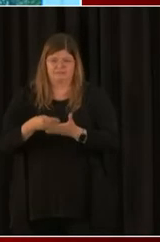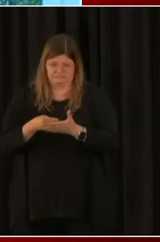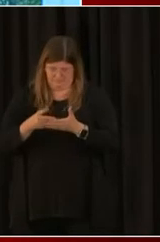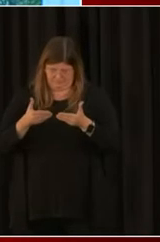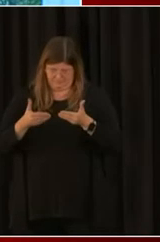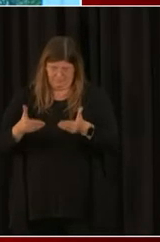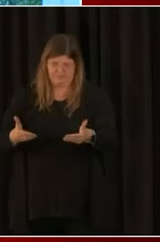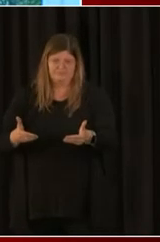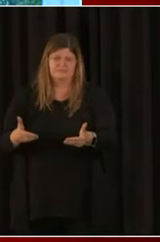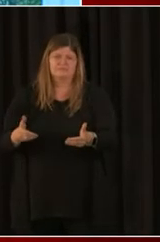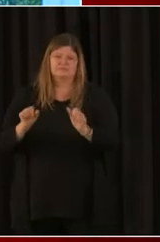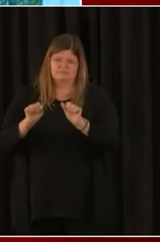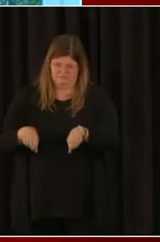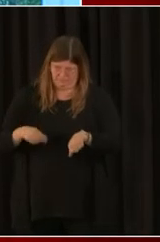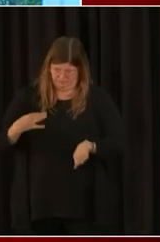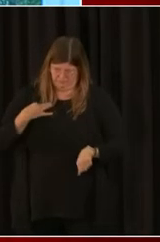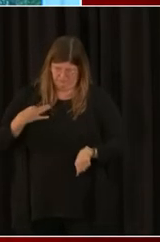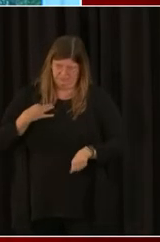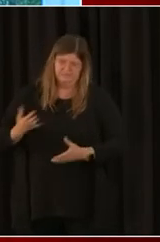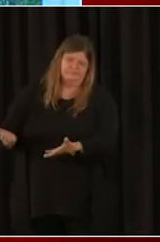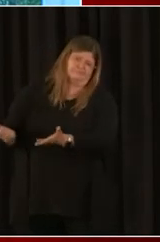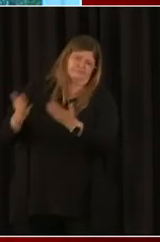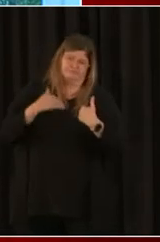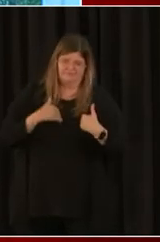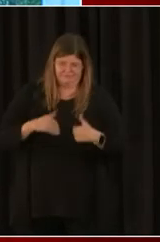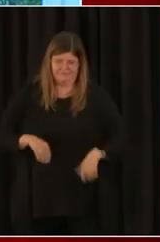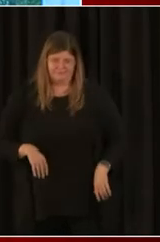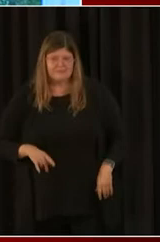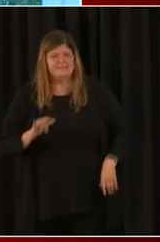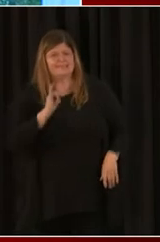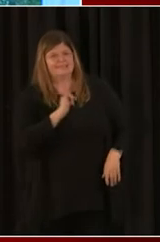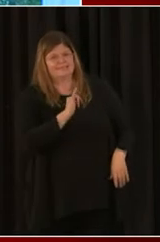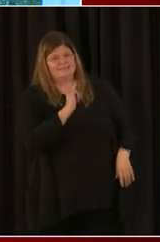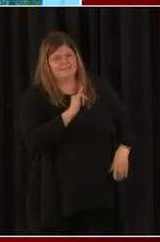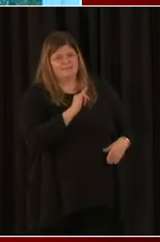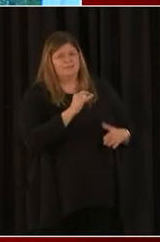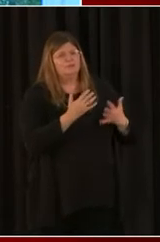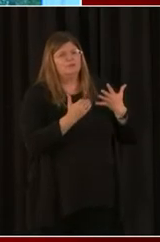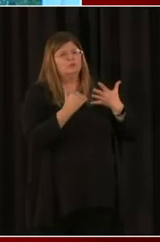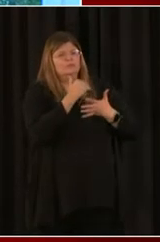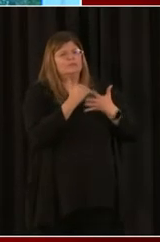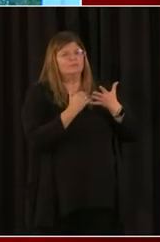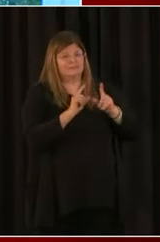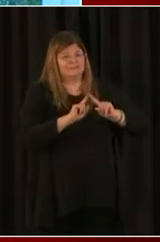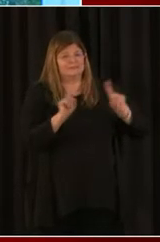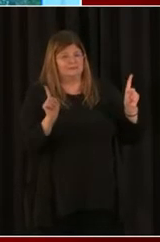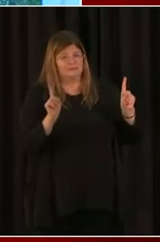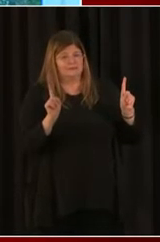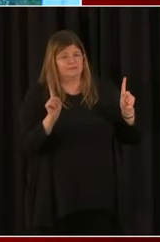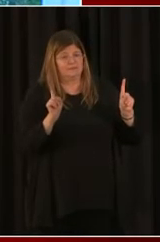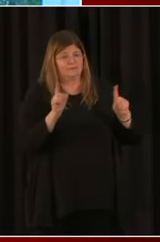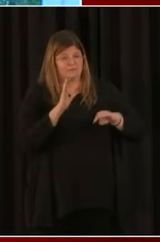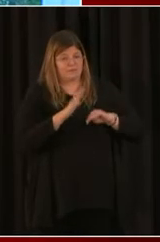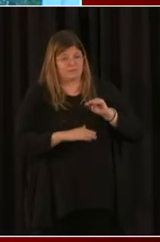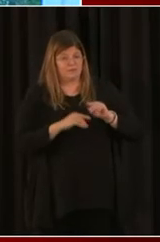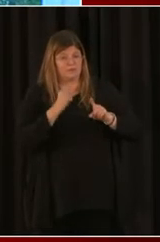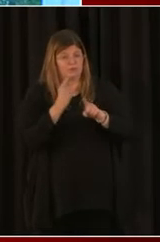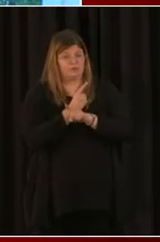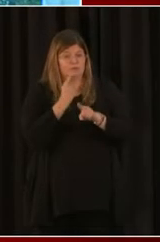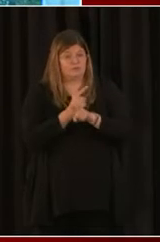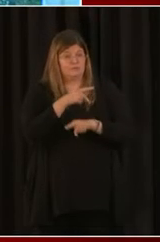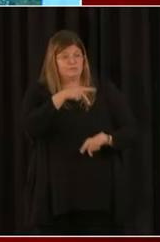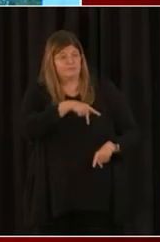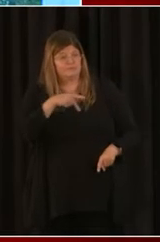EIDL. So you can apply. Do those qualifications differ from the regular PPP?